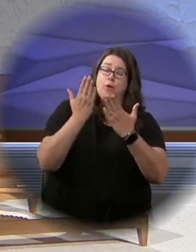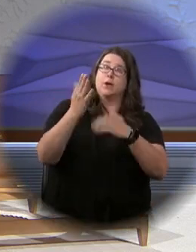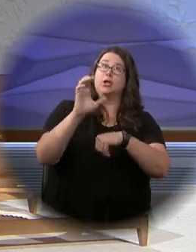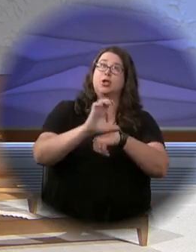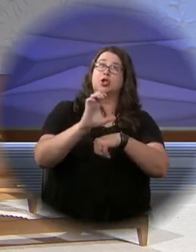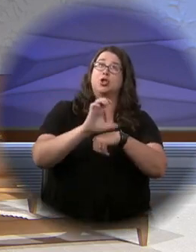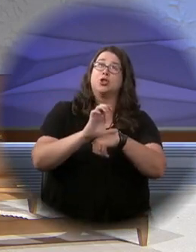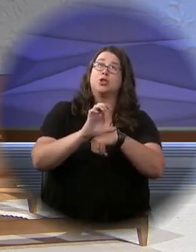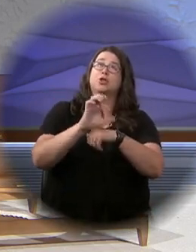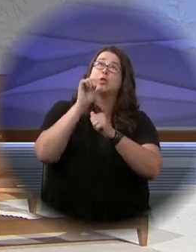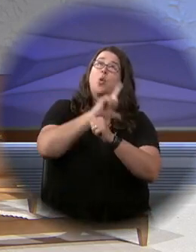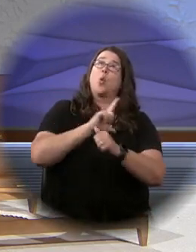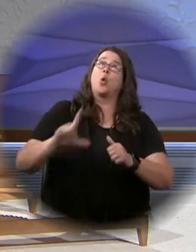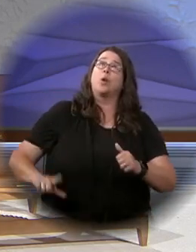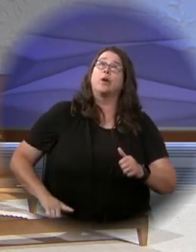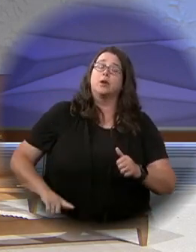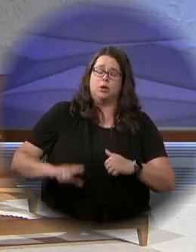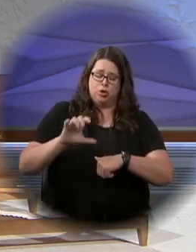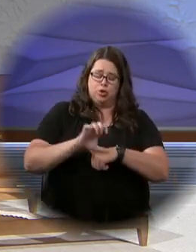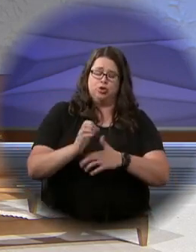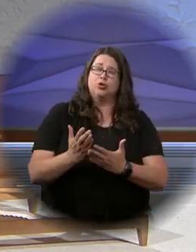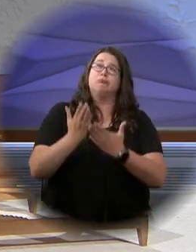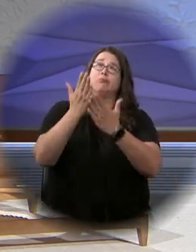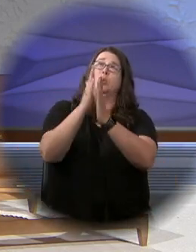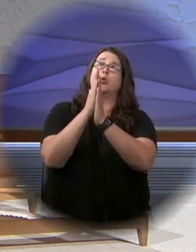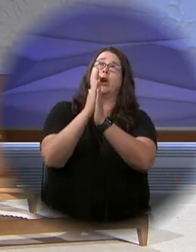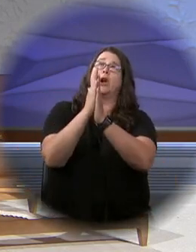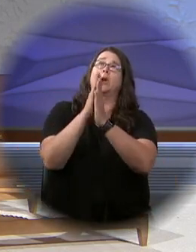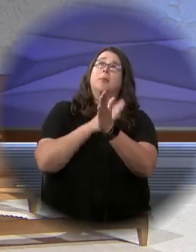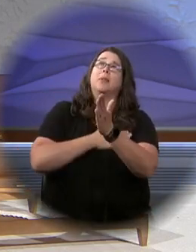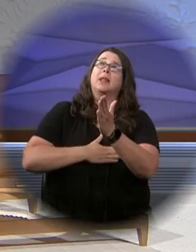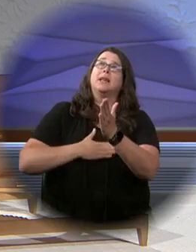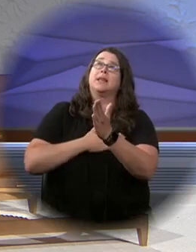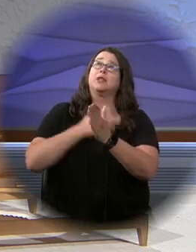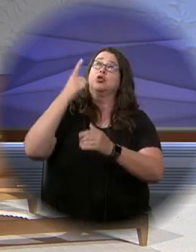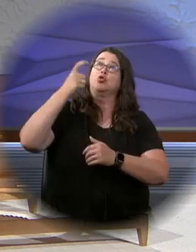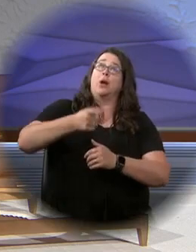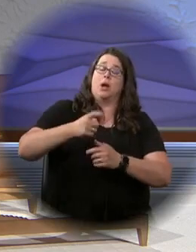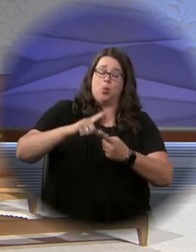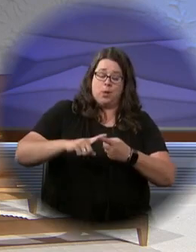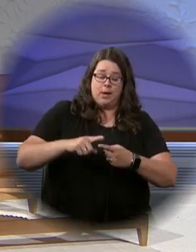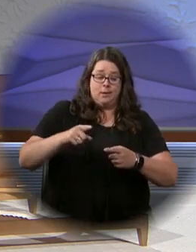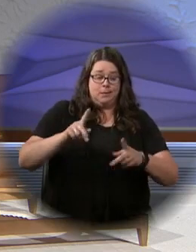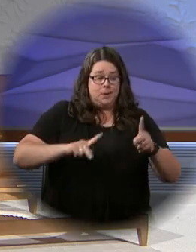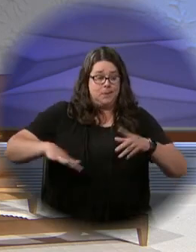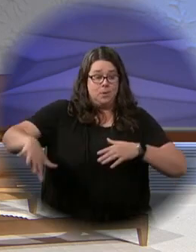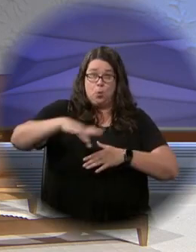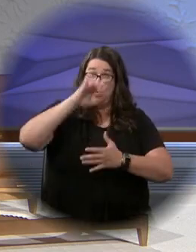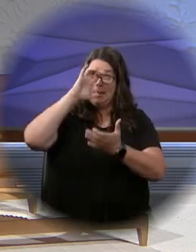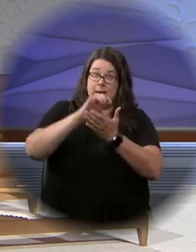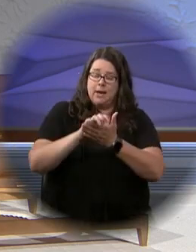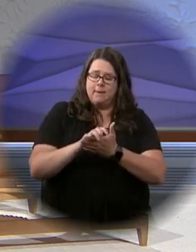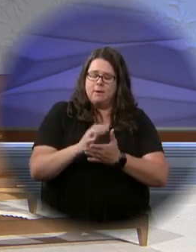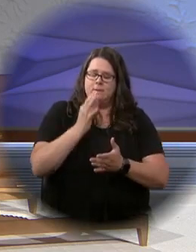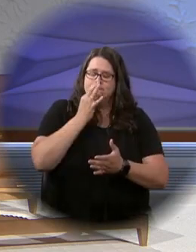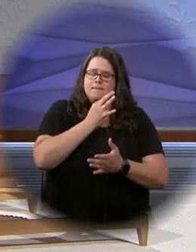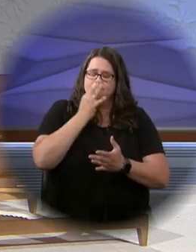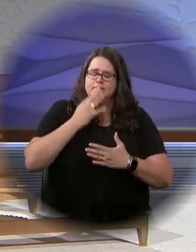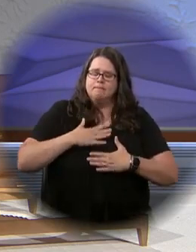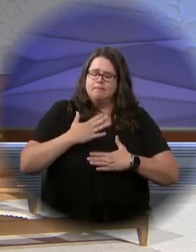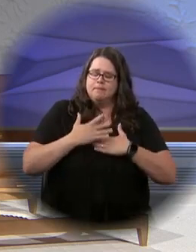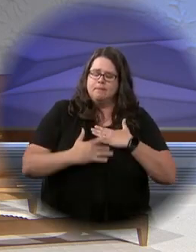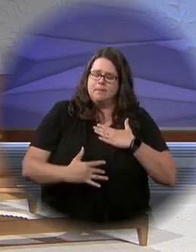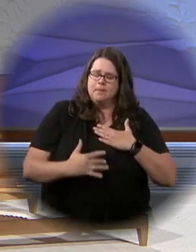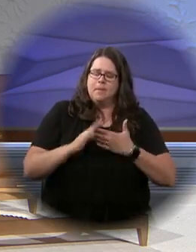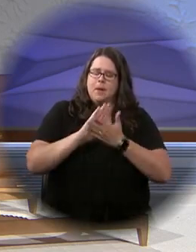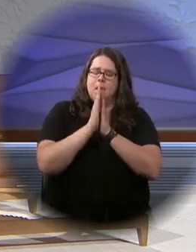the church, O Lord, as she makes her prayer to you. And grant that when consumed by those who believe, they may bring ever